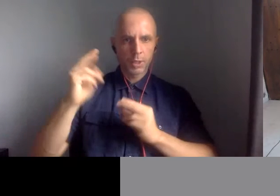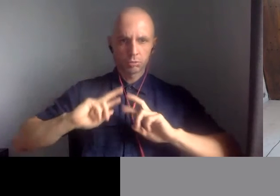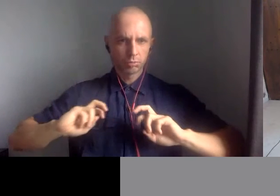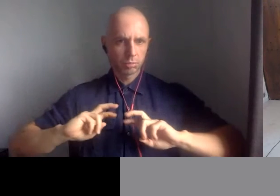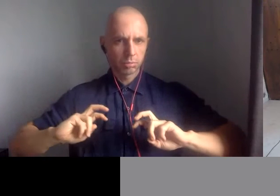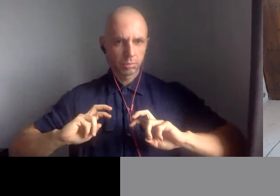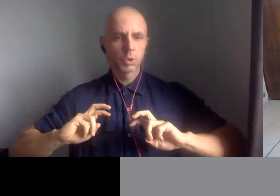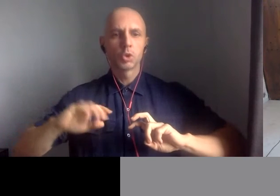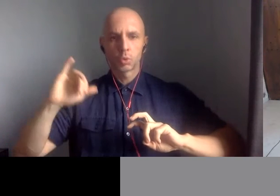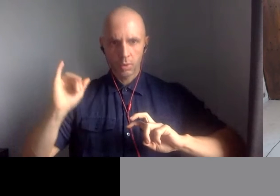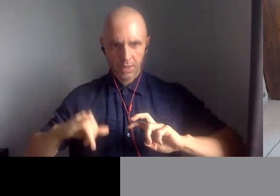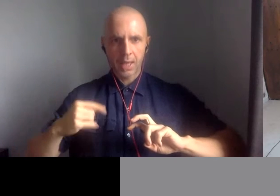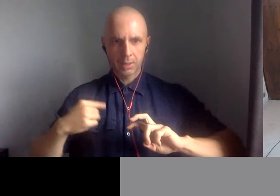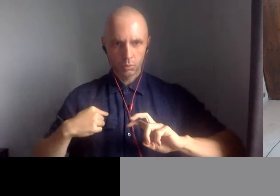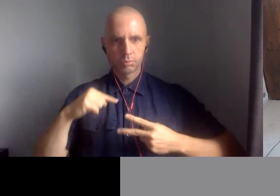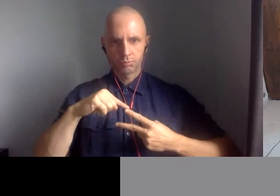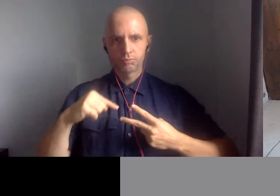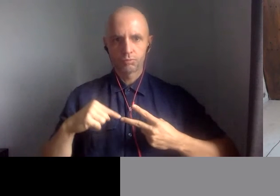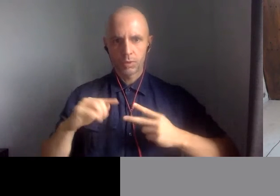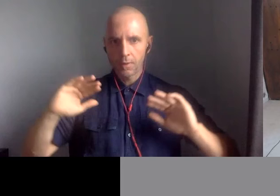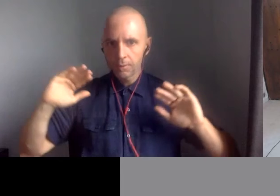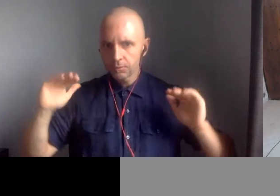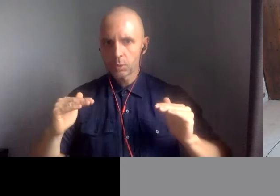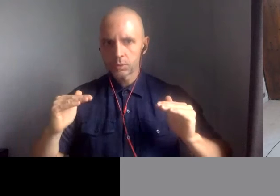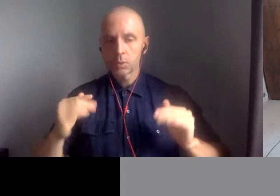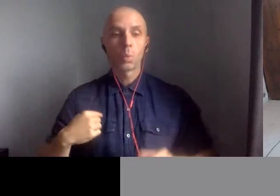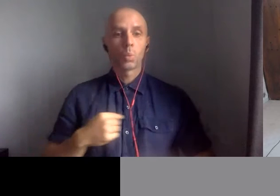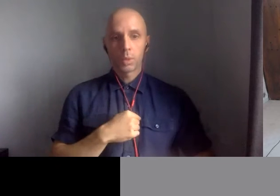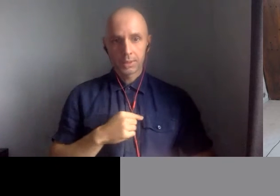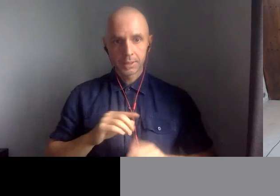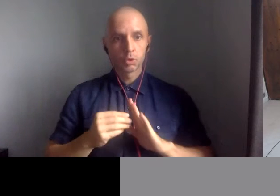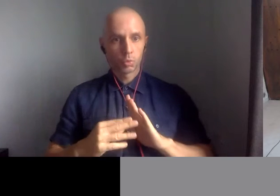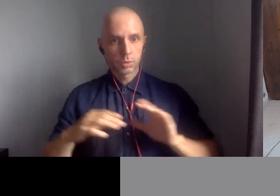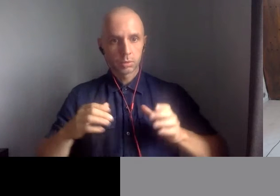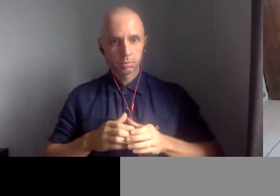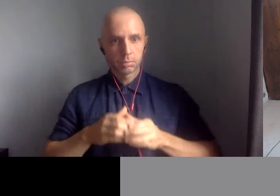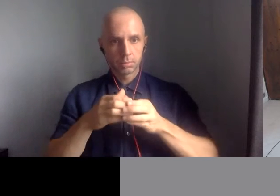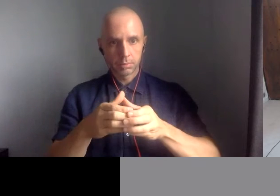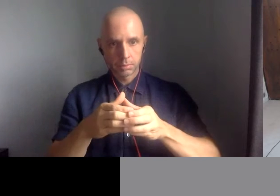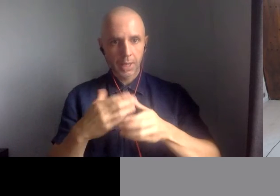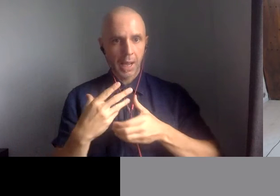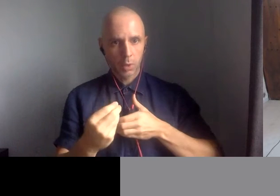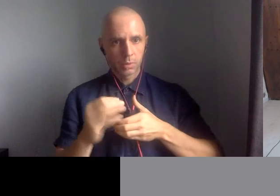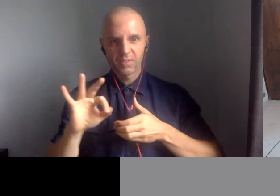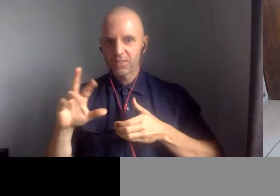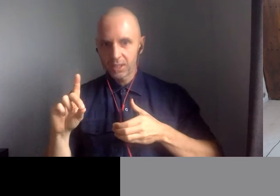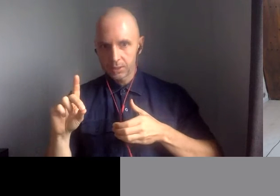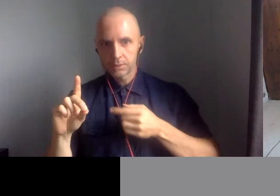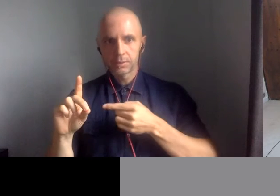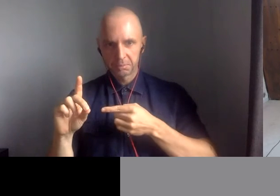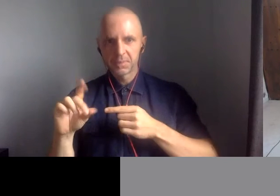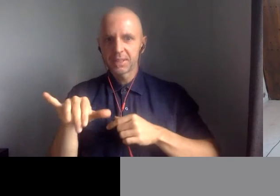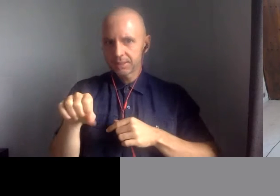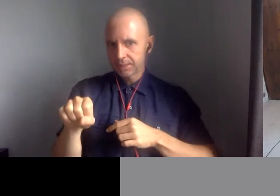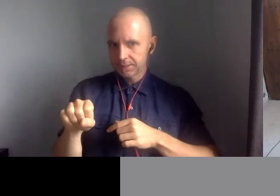amount of field work, but probably not in the way that you're imagining. So we might take the students to something like the